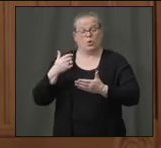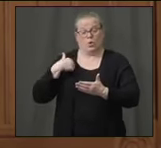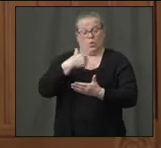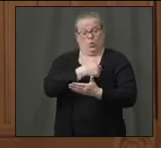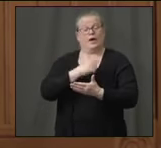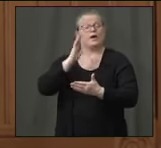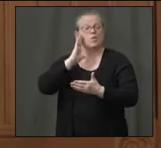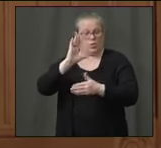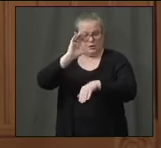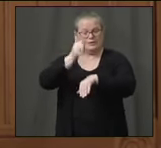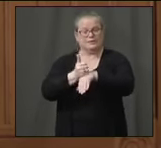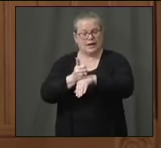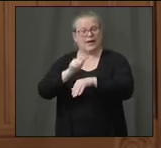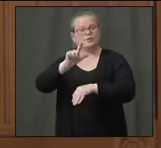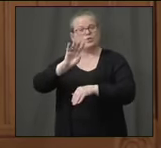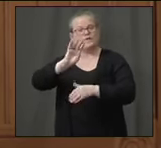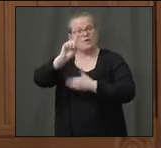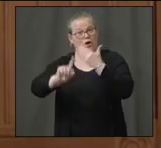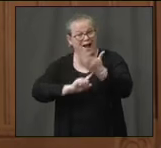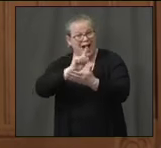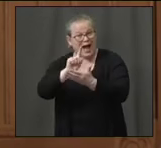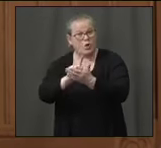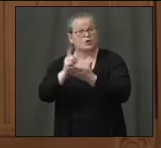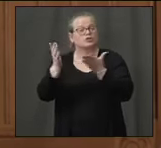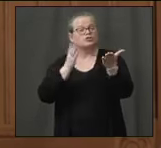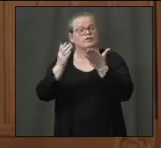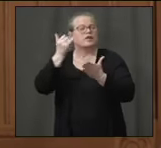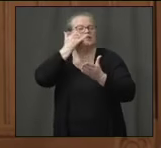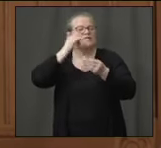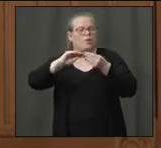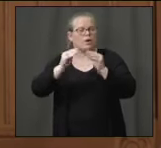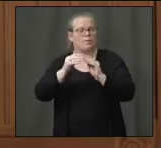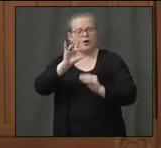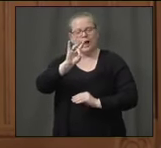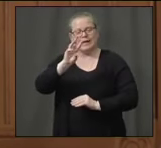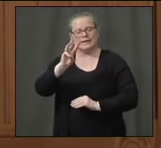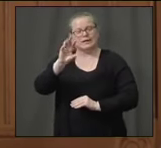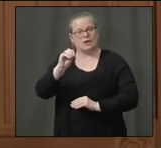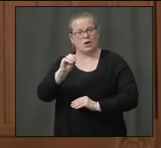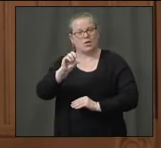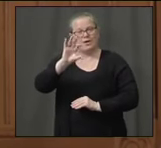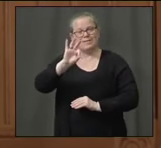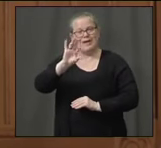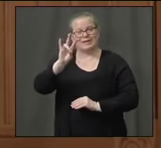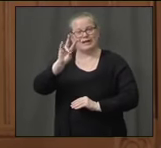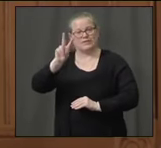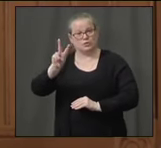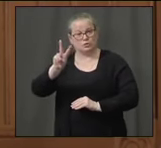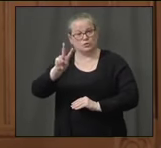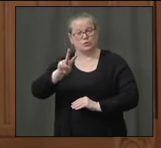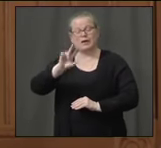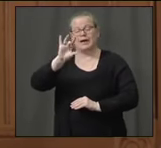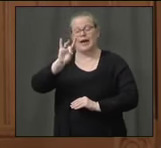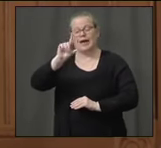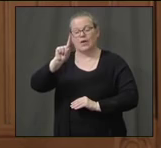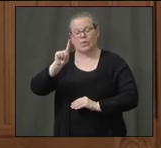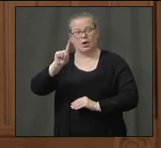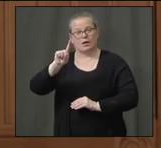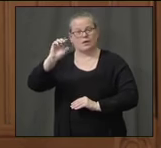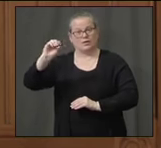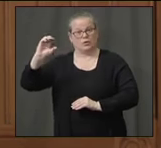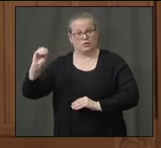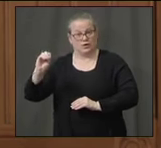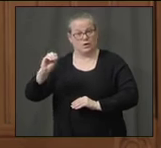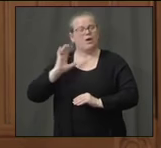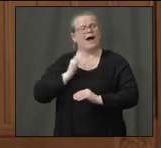-hour service in place. It's our hotline, 860-972-8100. And people can access it off